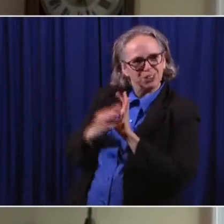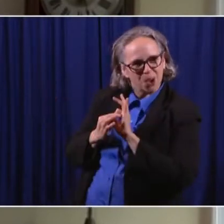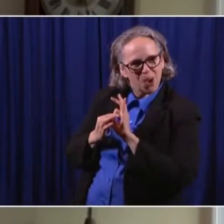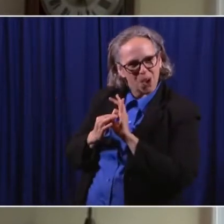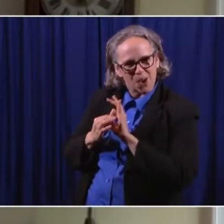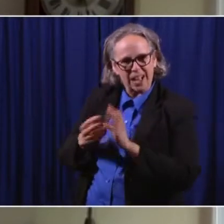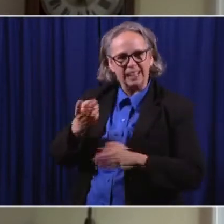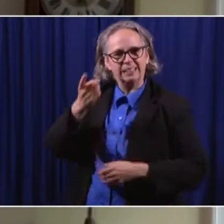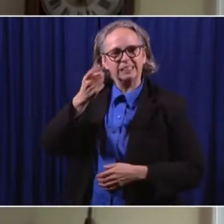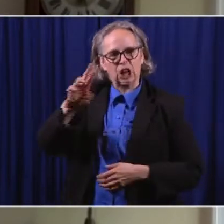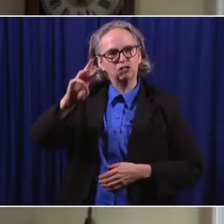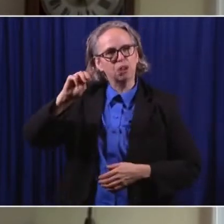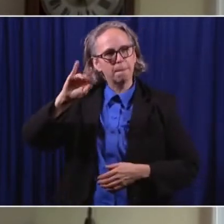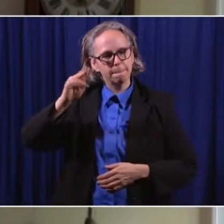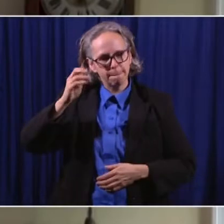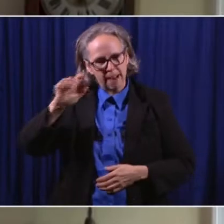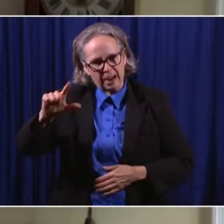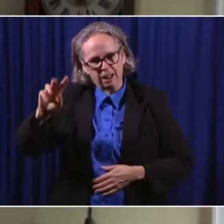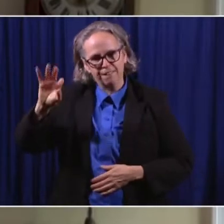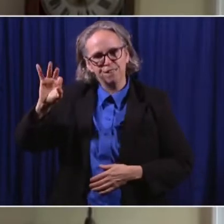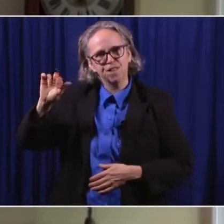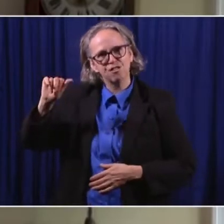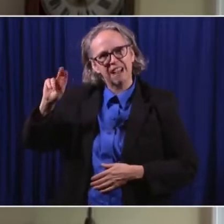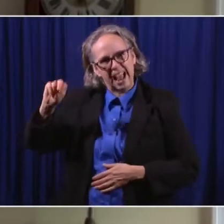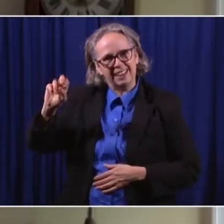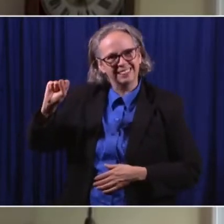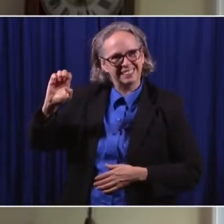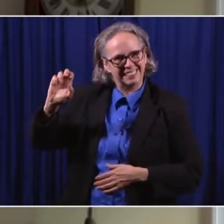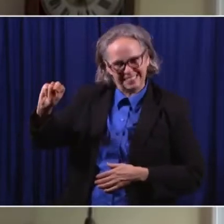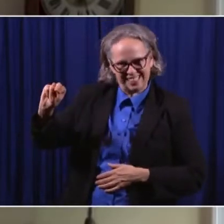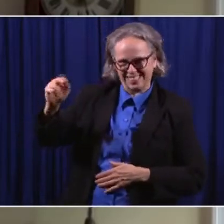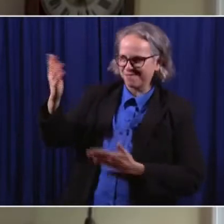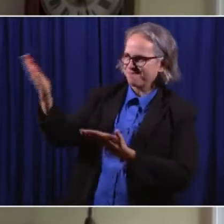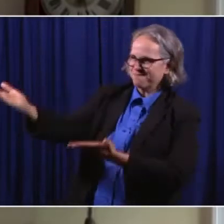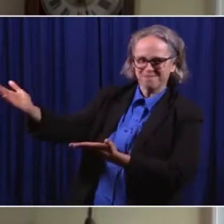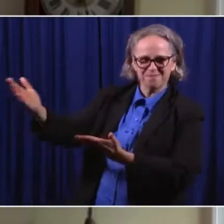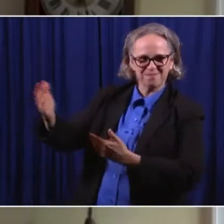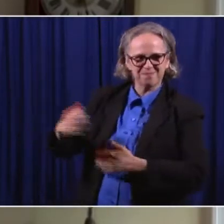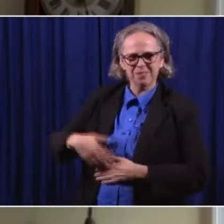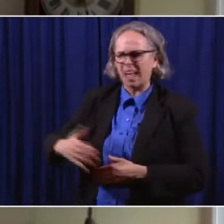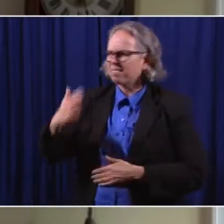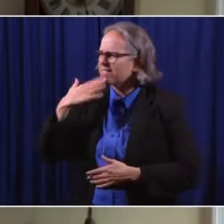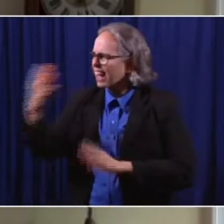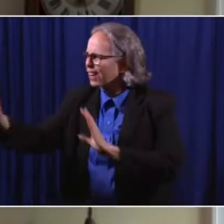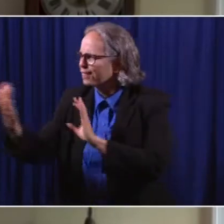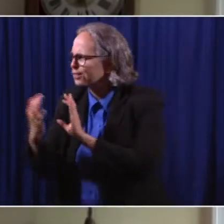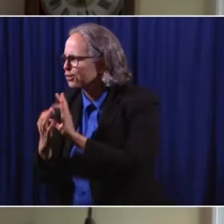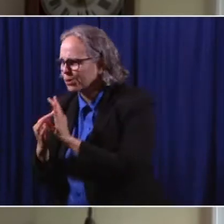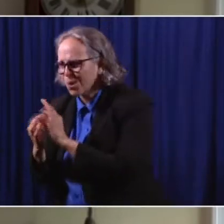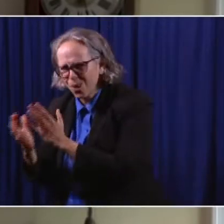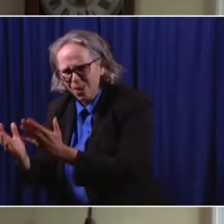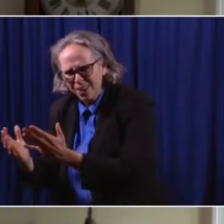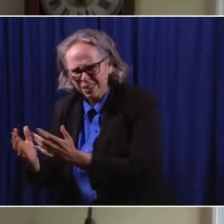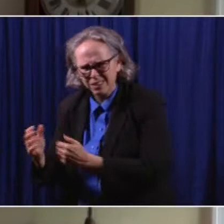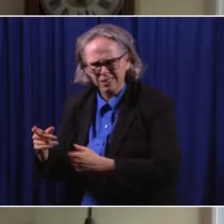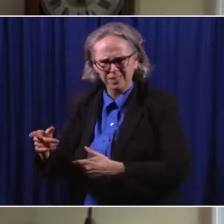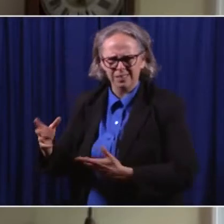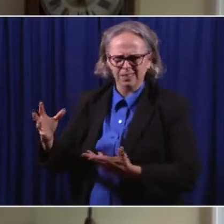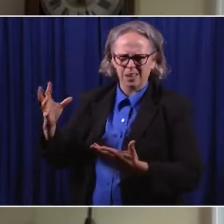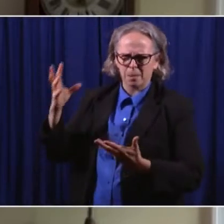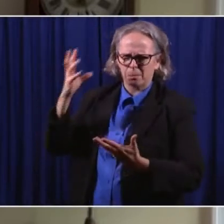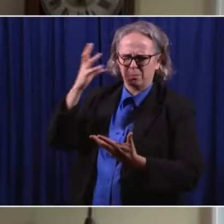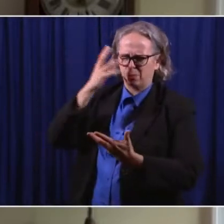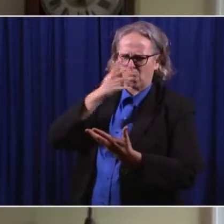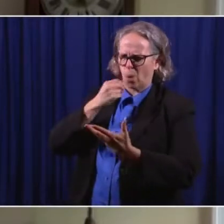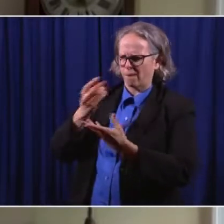Doctor, thank you very, very much for joining us. You have a beautiful, lovely campus with